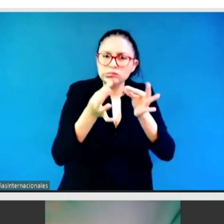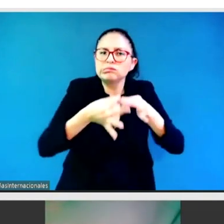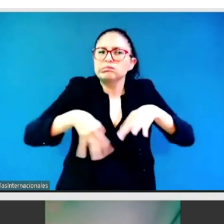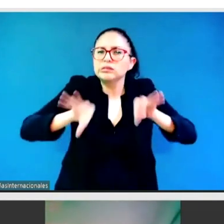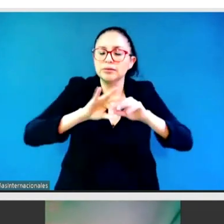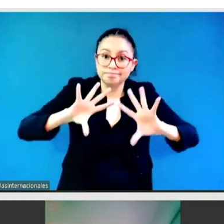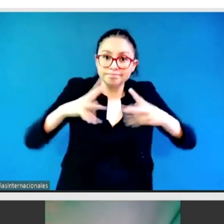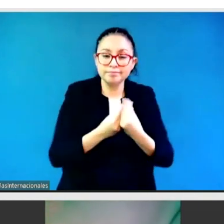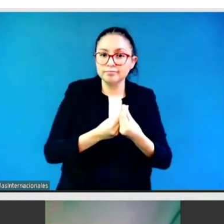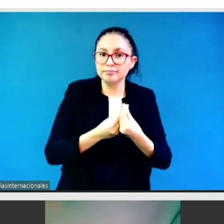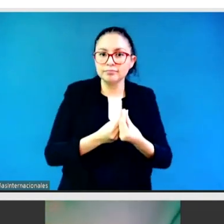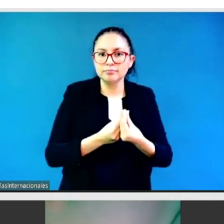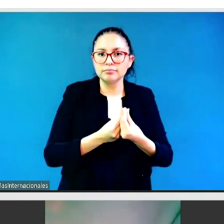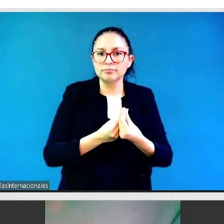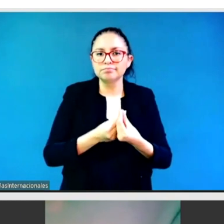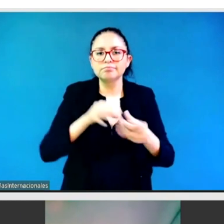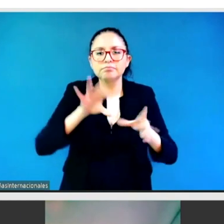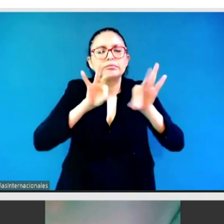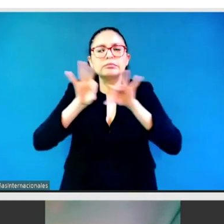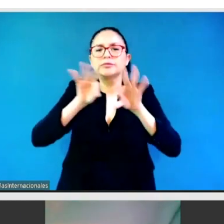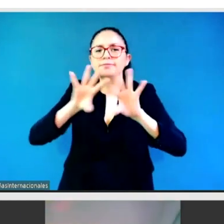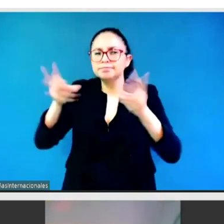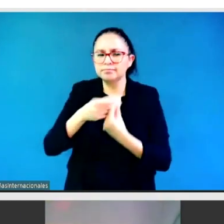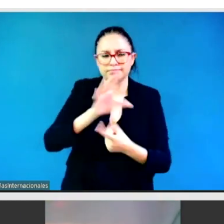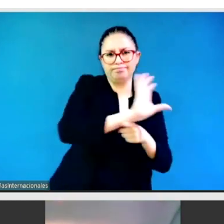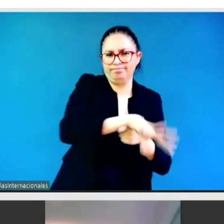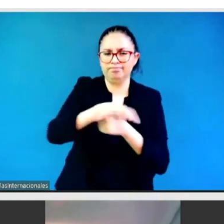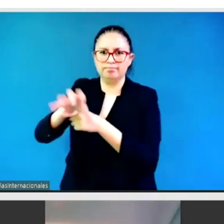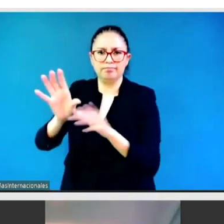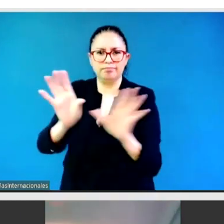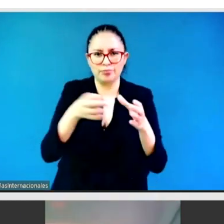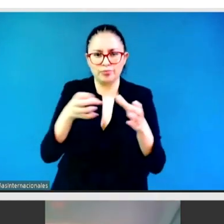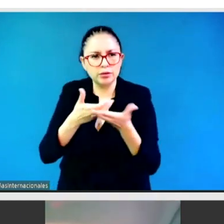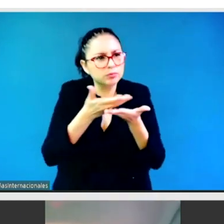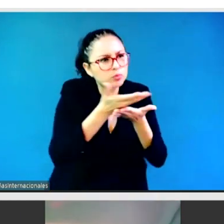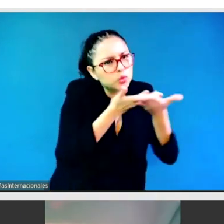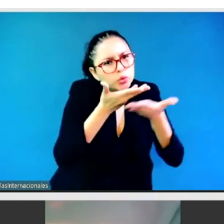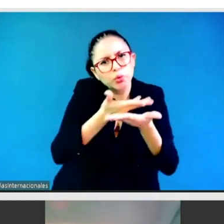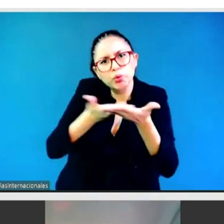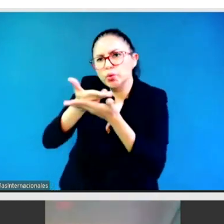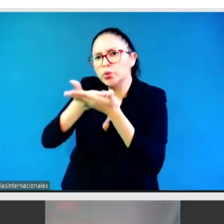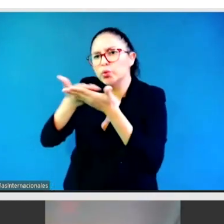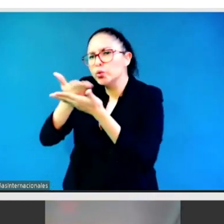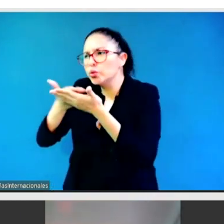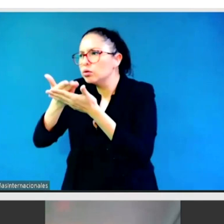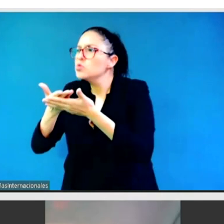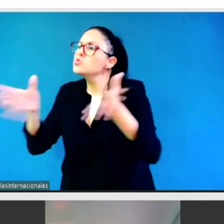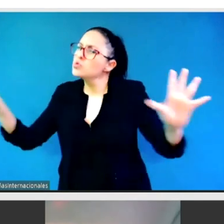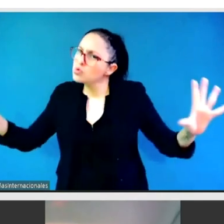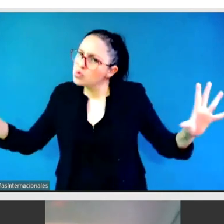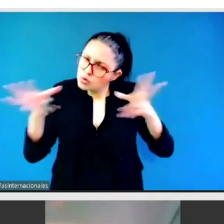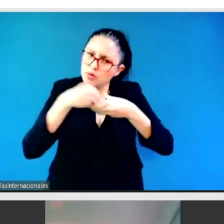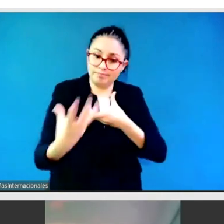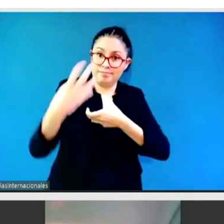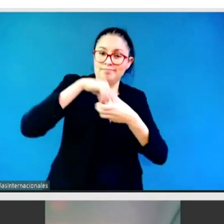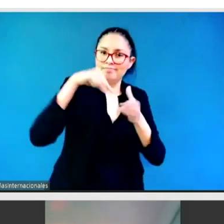inclusivity, and also participation and accountability, as they relate to the Generation Equality Forum. Let me let,